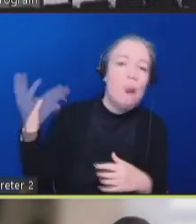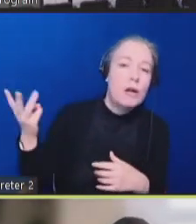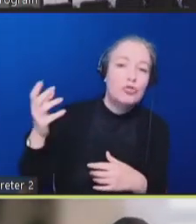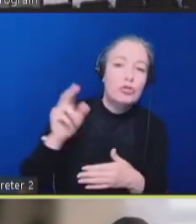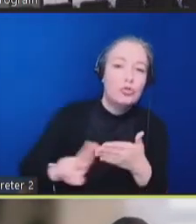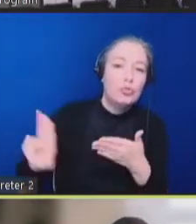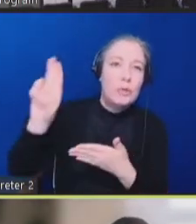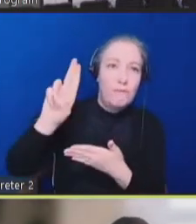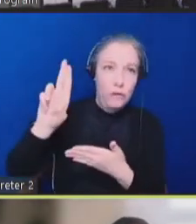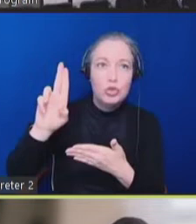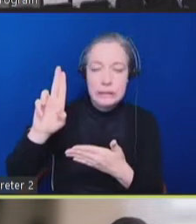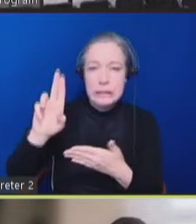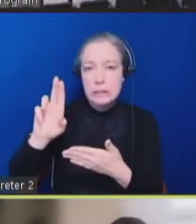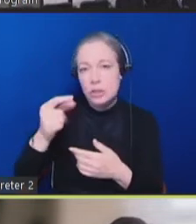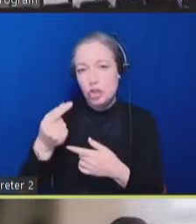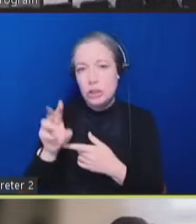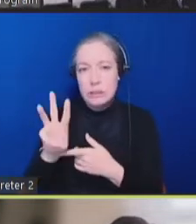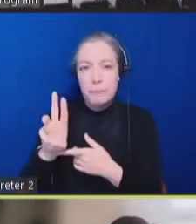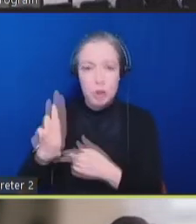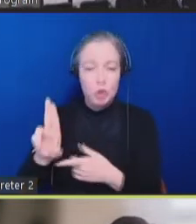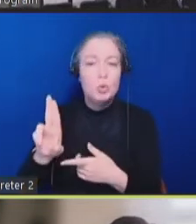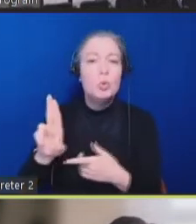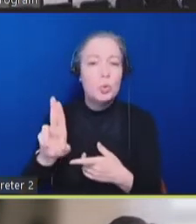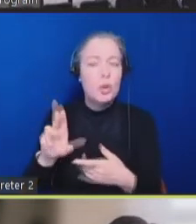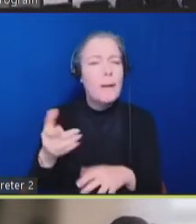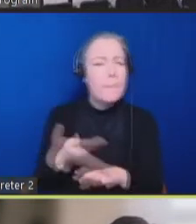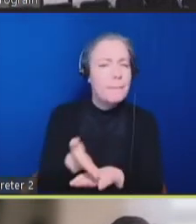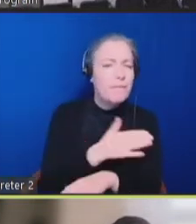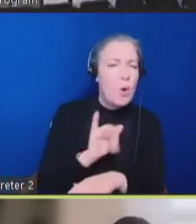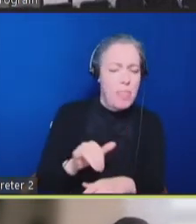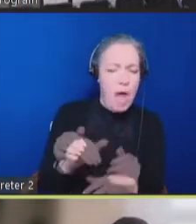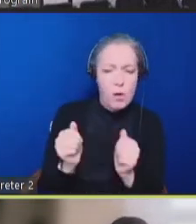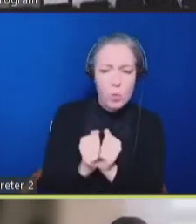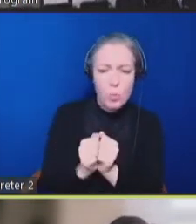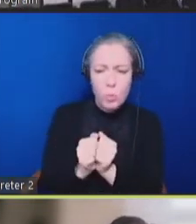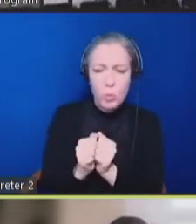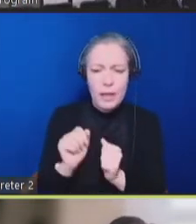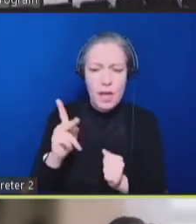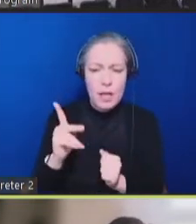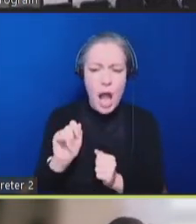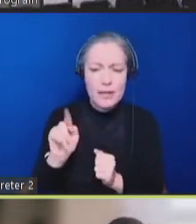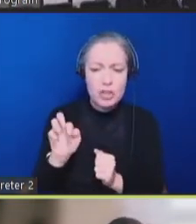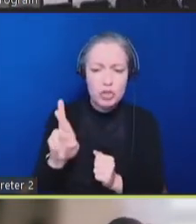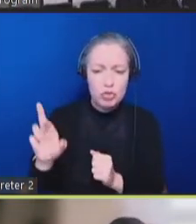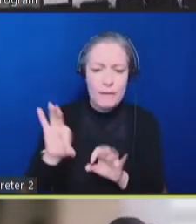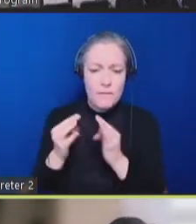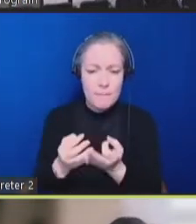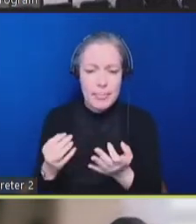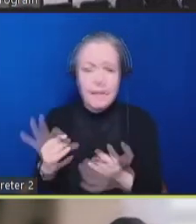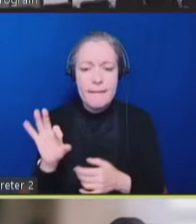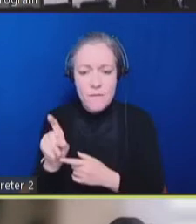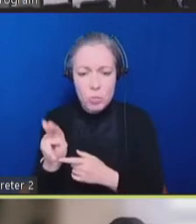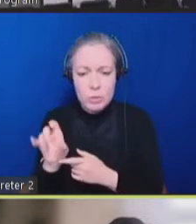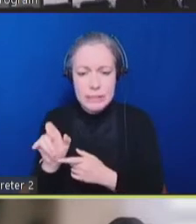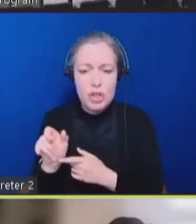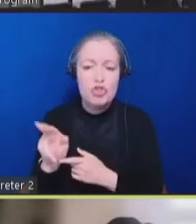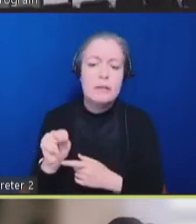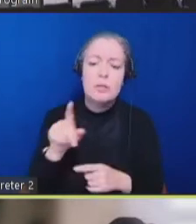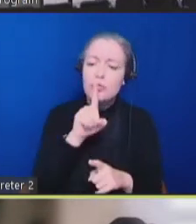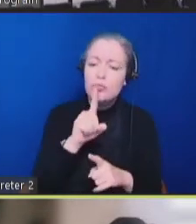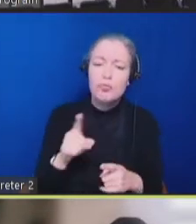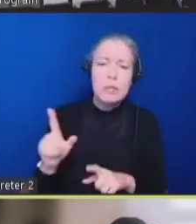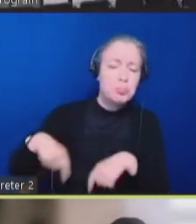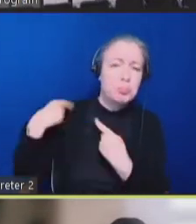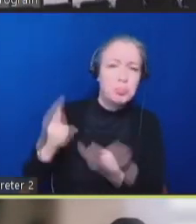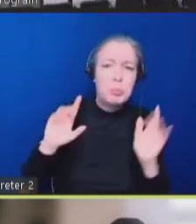Health. Prior to that, I was at the Kaiser Family Foundation, primarily focused on issues related to healthcare access and